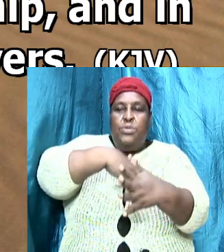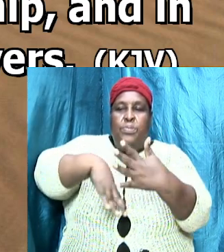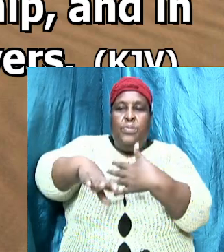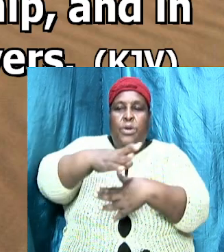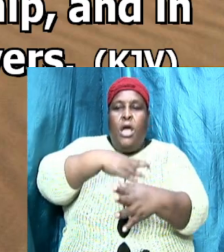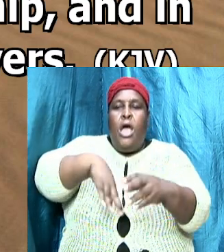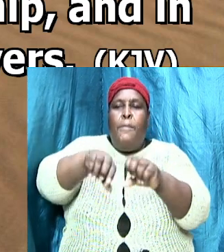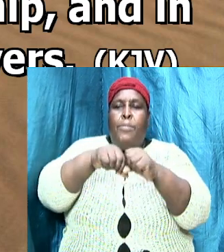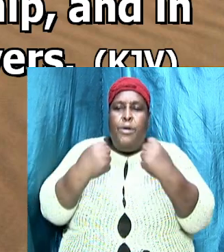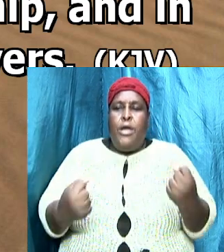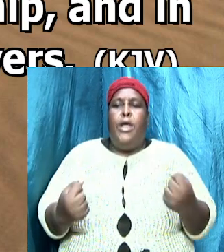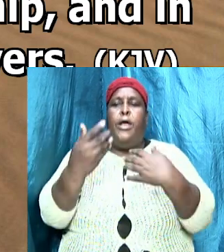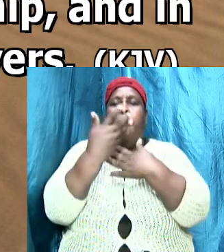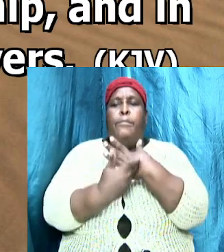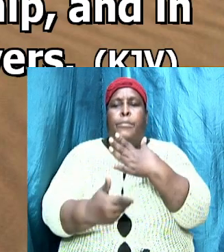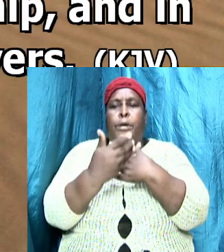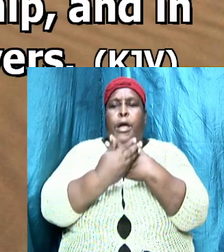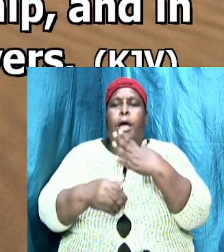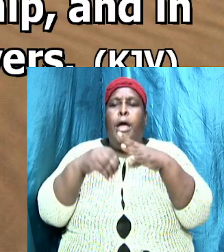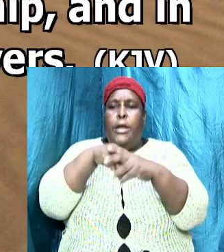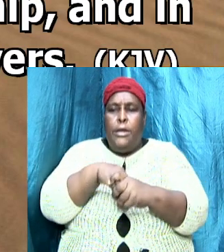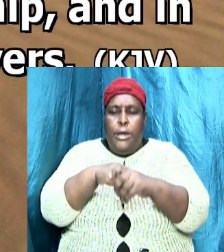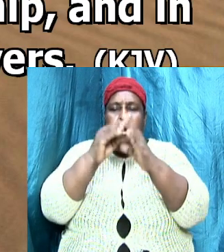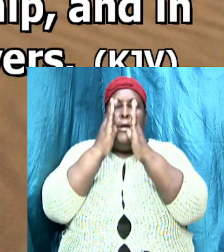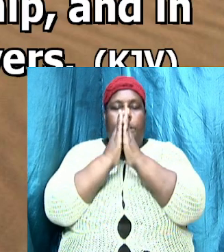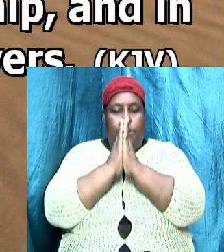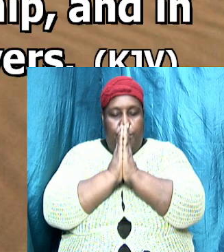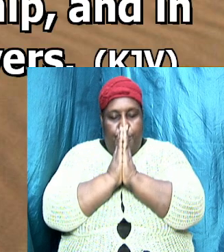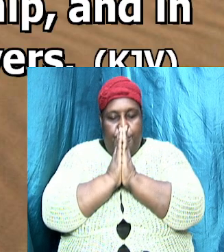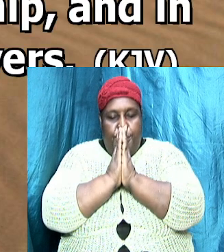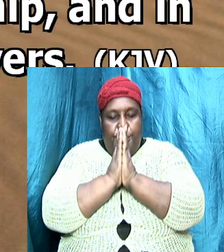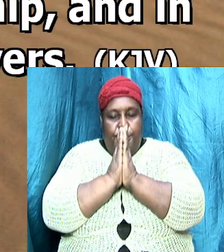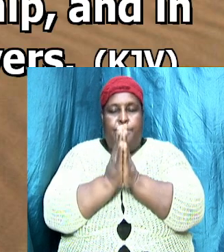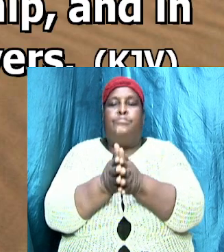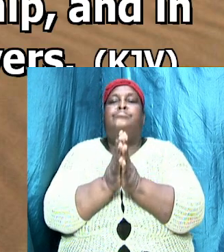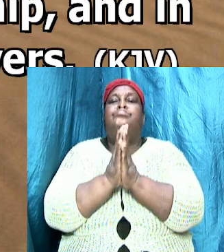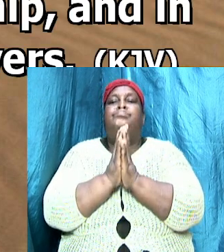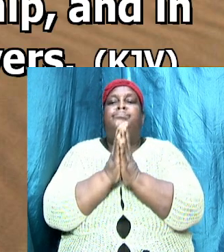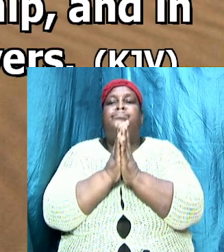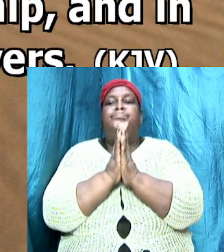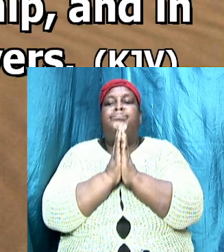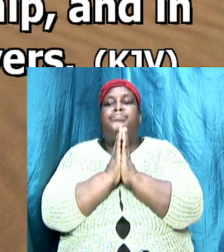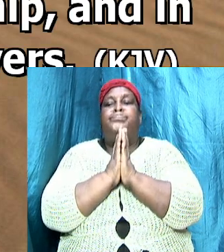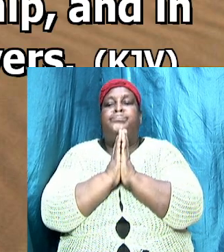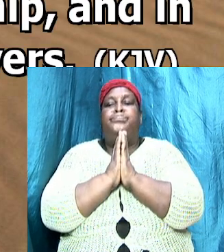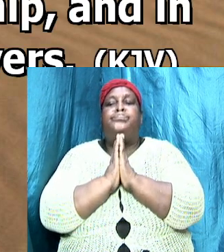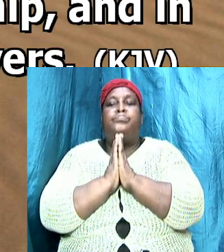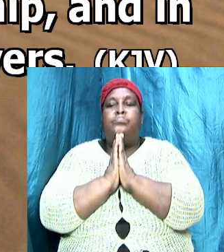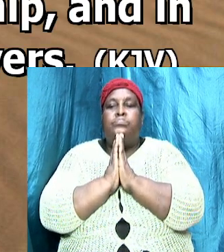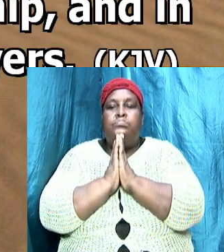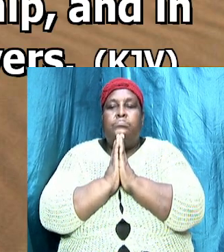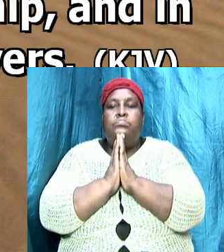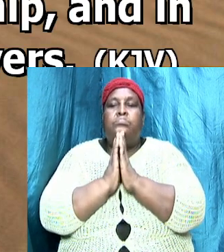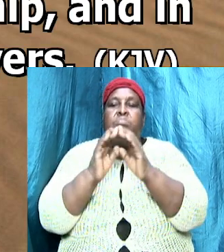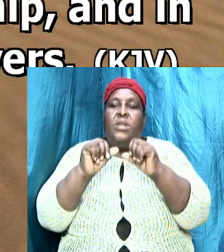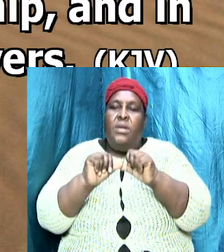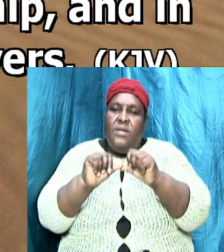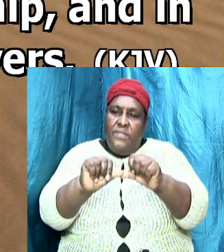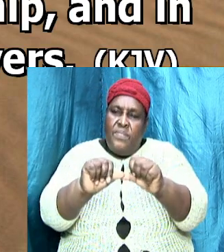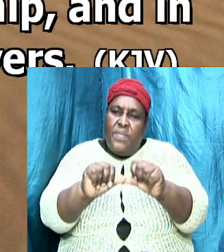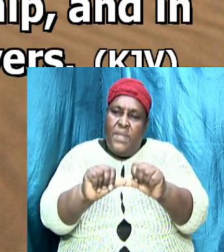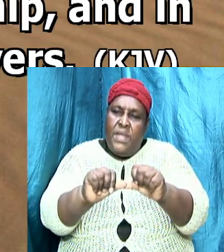and in the breaking of bread and in prayers and they continue